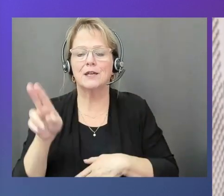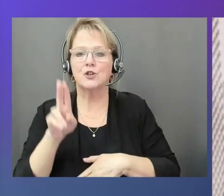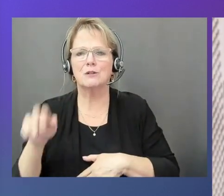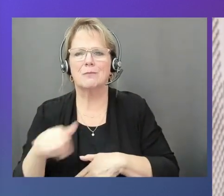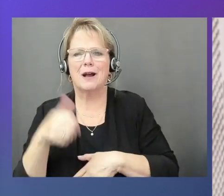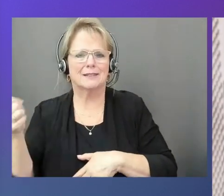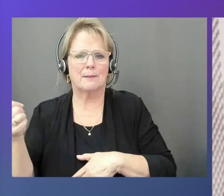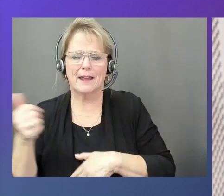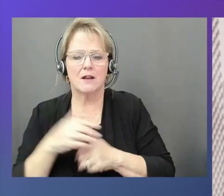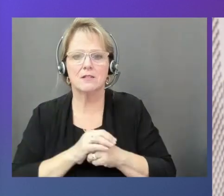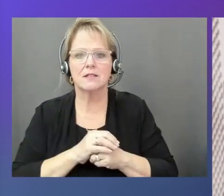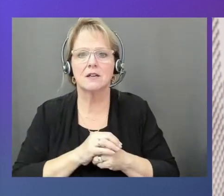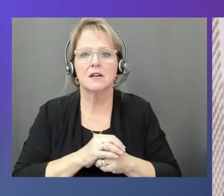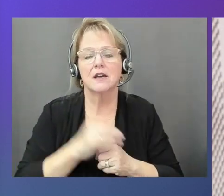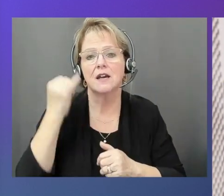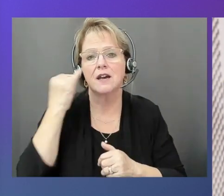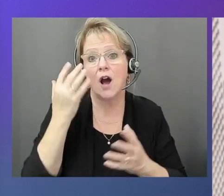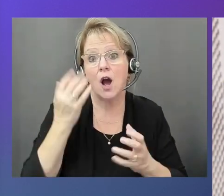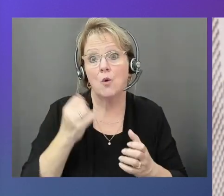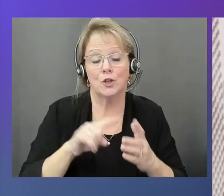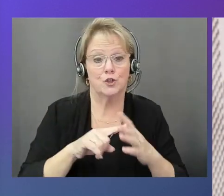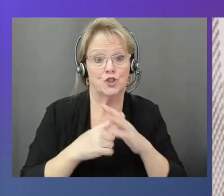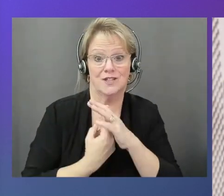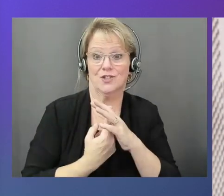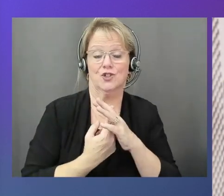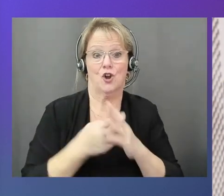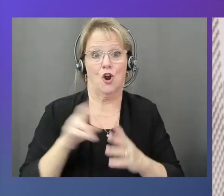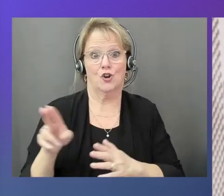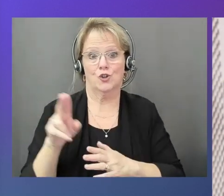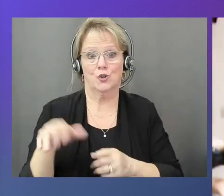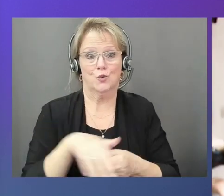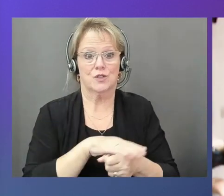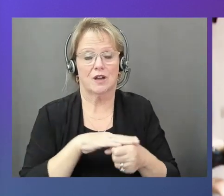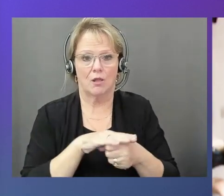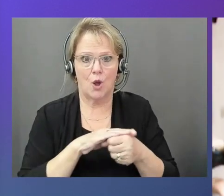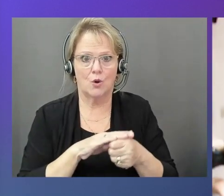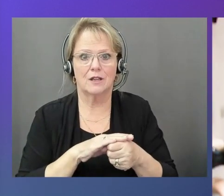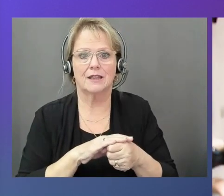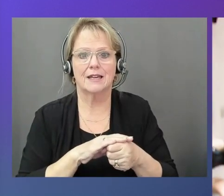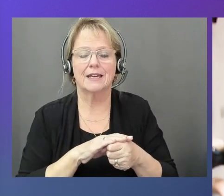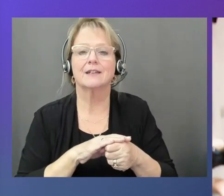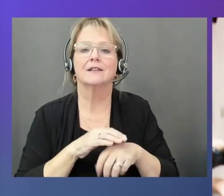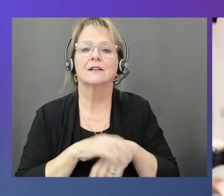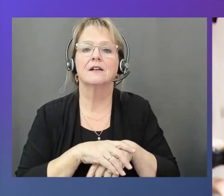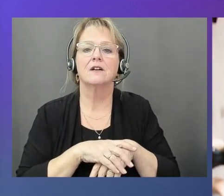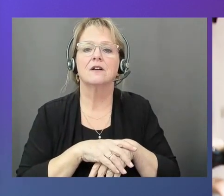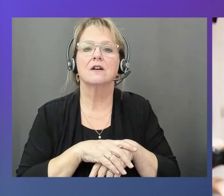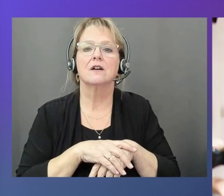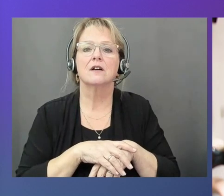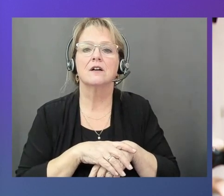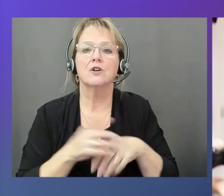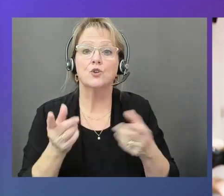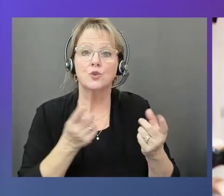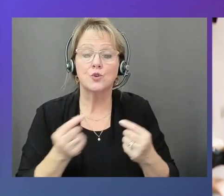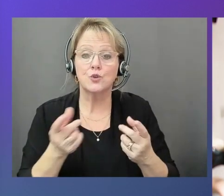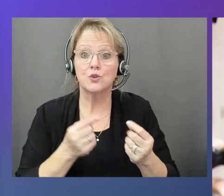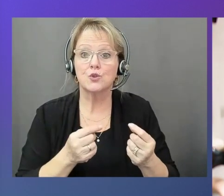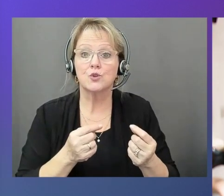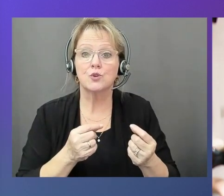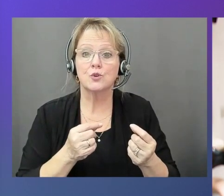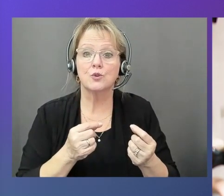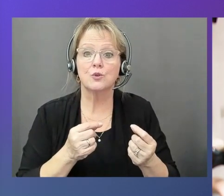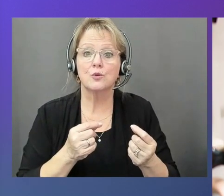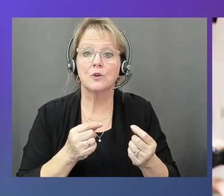want to just start using it locally? Yes, so if you want to use it locally, the thing you could do is just copy it onto the